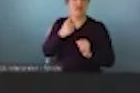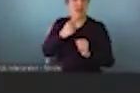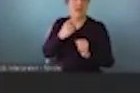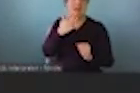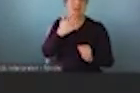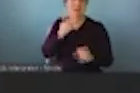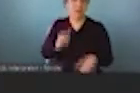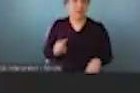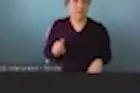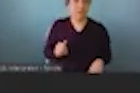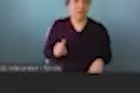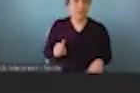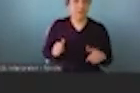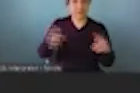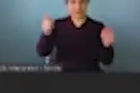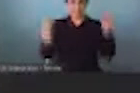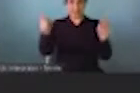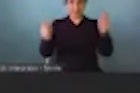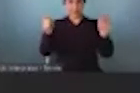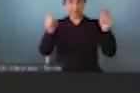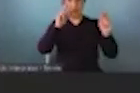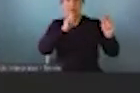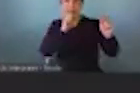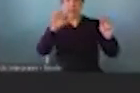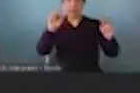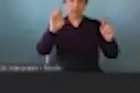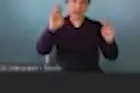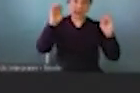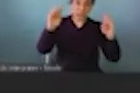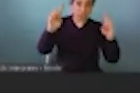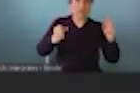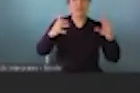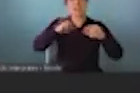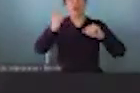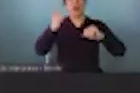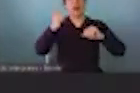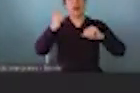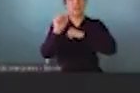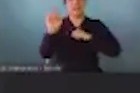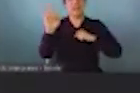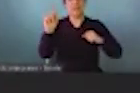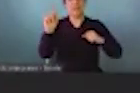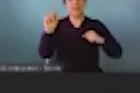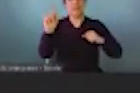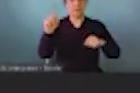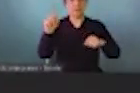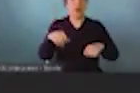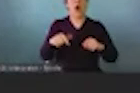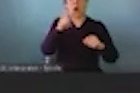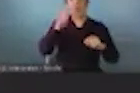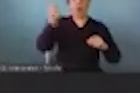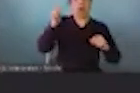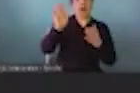is that this is adjusted for an age, race, education, many other risk factors. People who are on snap have a